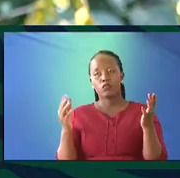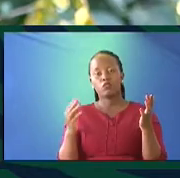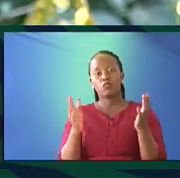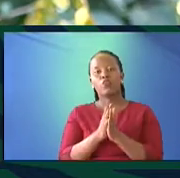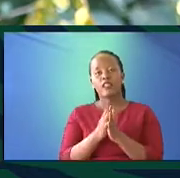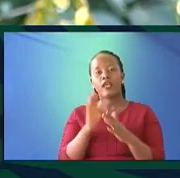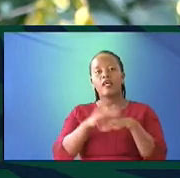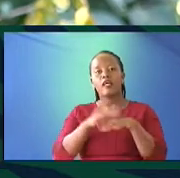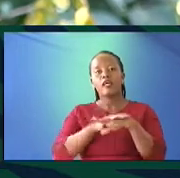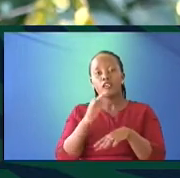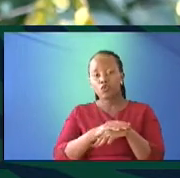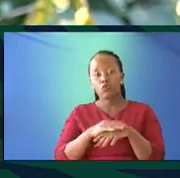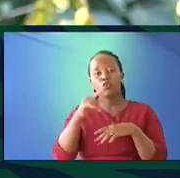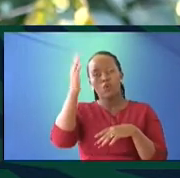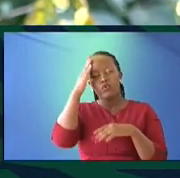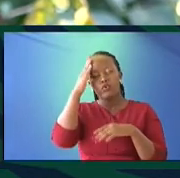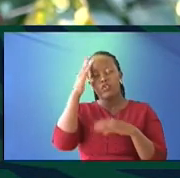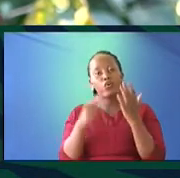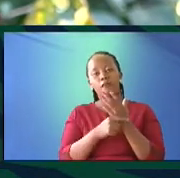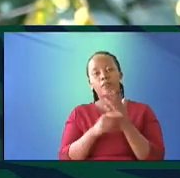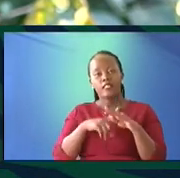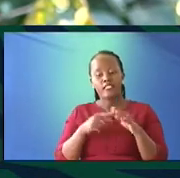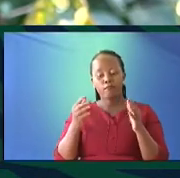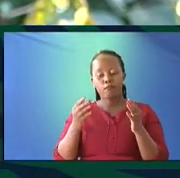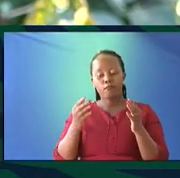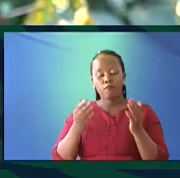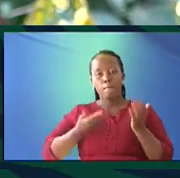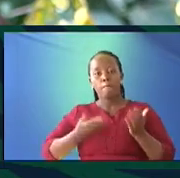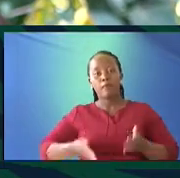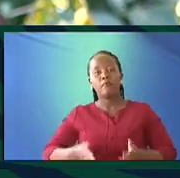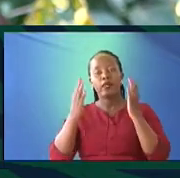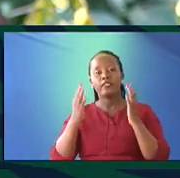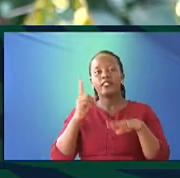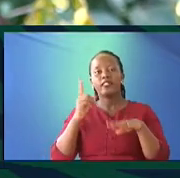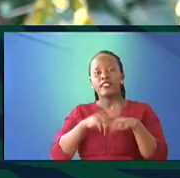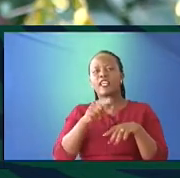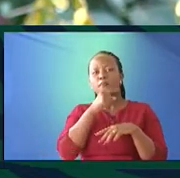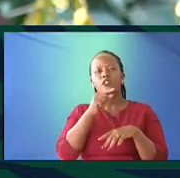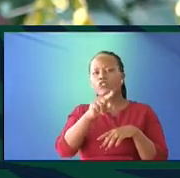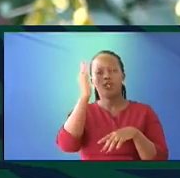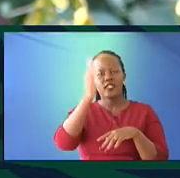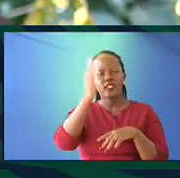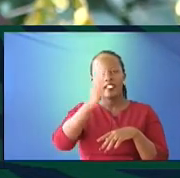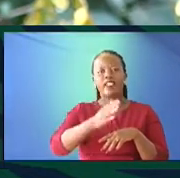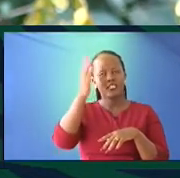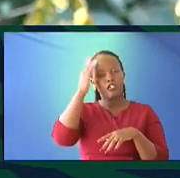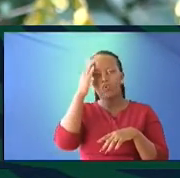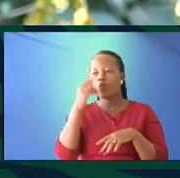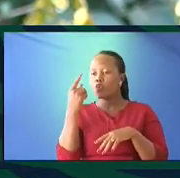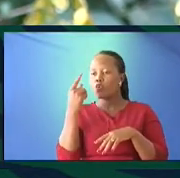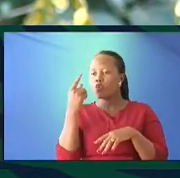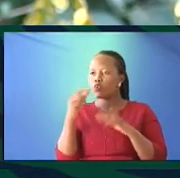koyo, because it is very known, the naming system. When a child is born, if it is a boy, straight away, you know, the name is X, Y, Z.